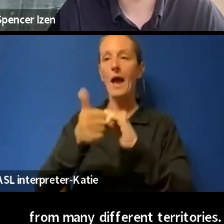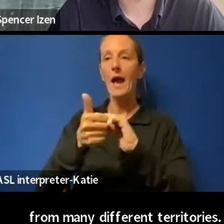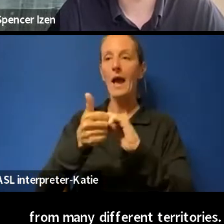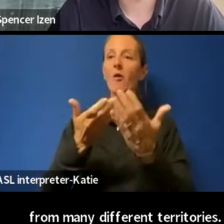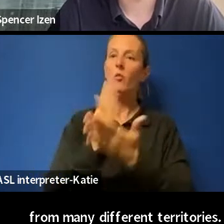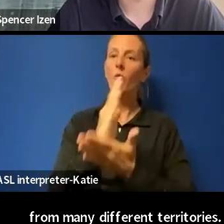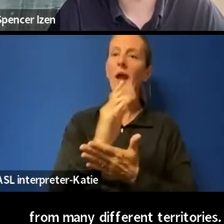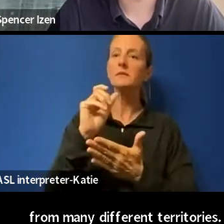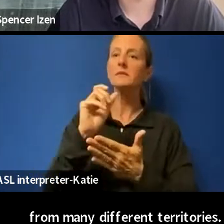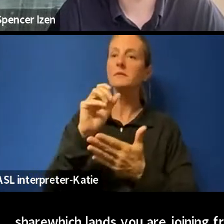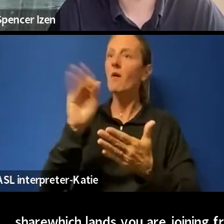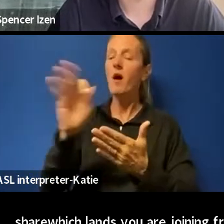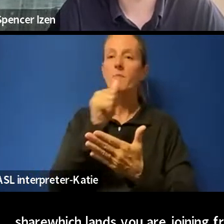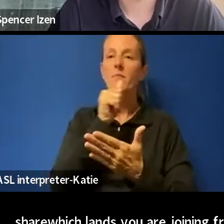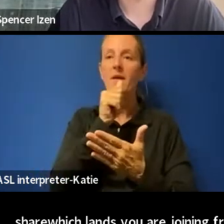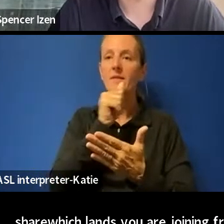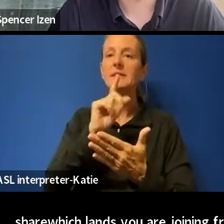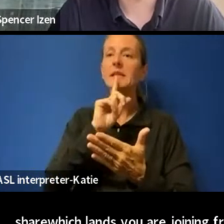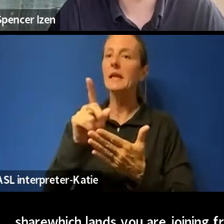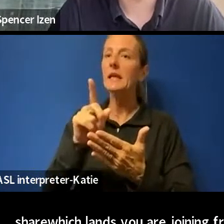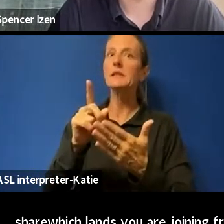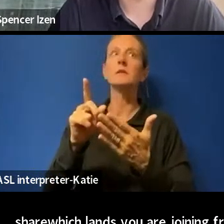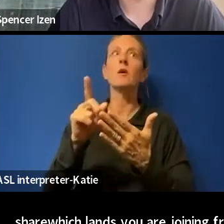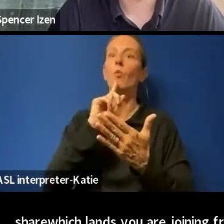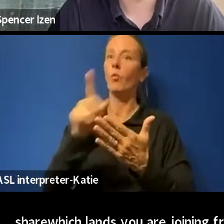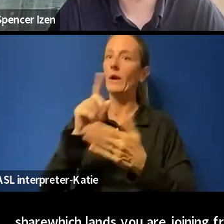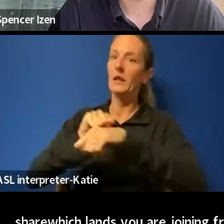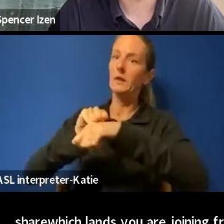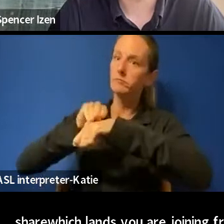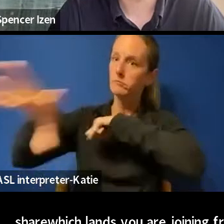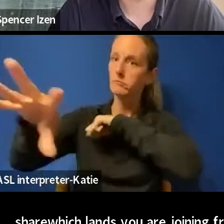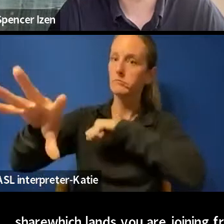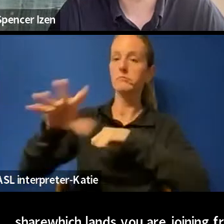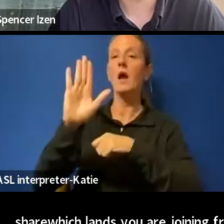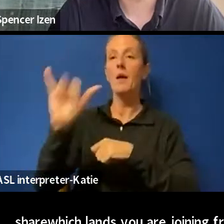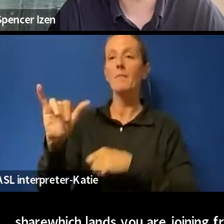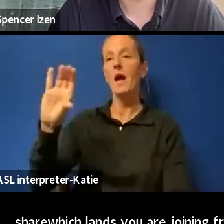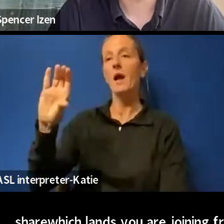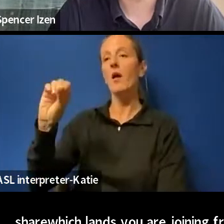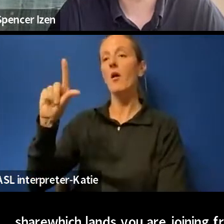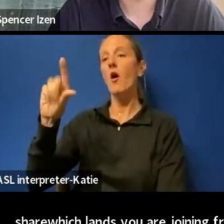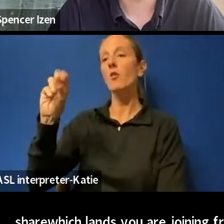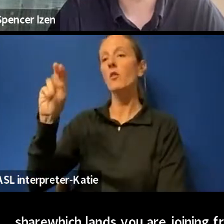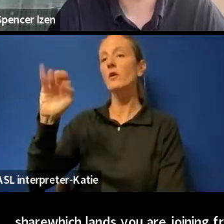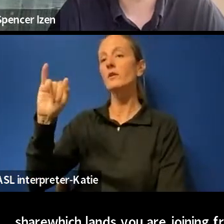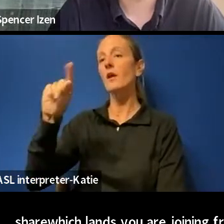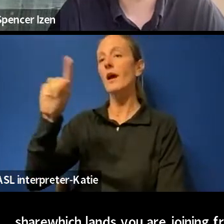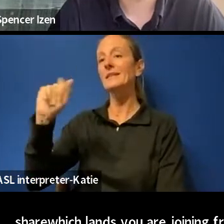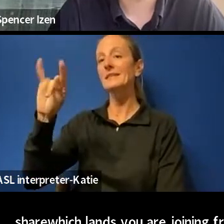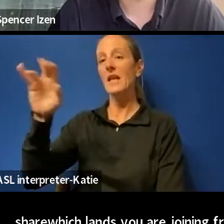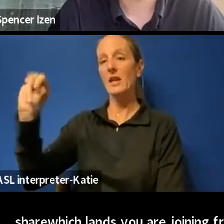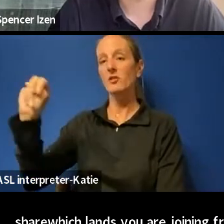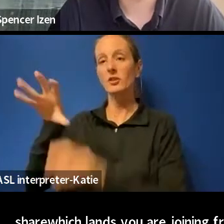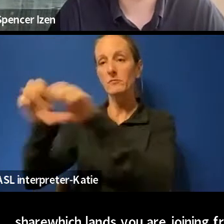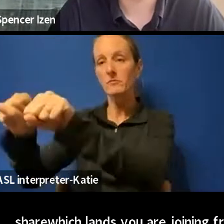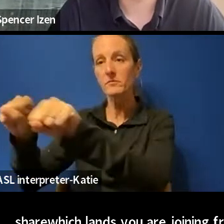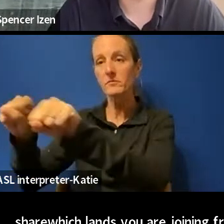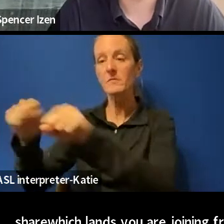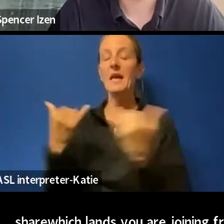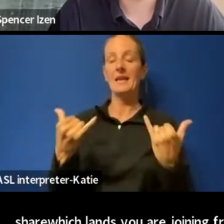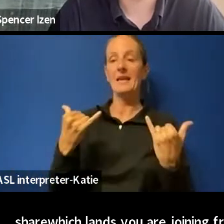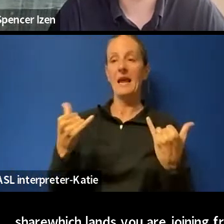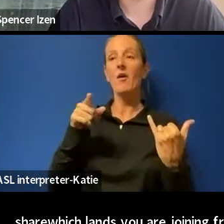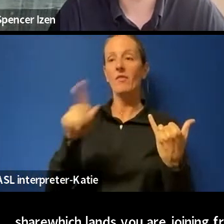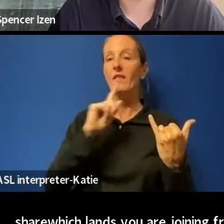is heavily impacted by colonization. Government surveillance of Indigenous land defenders is consistently